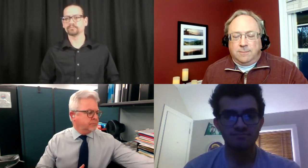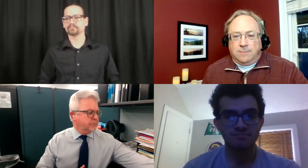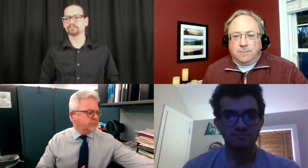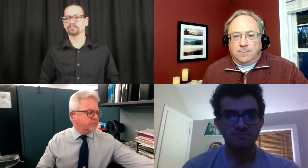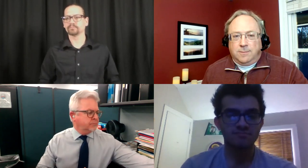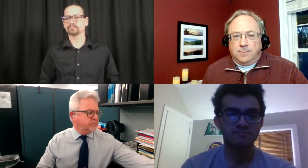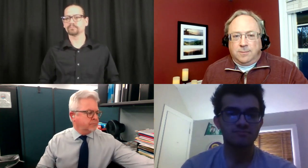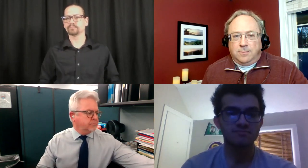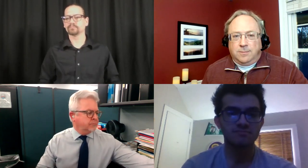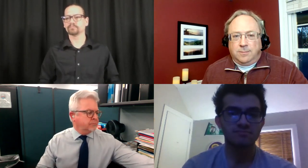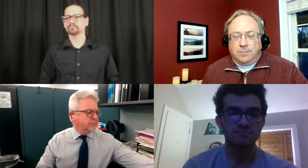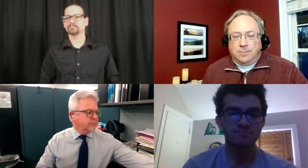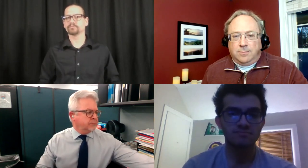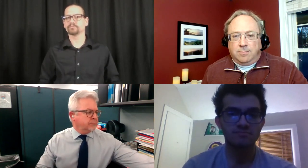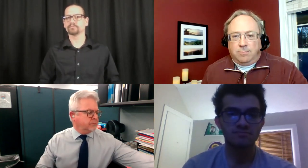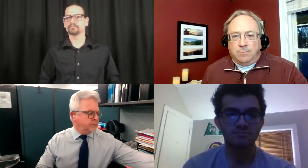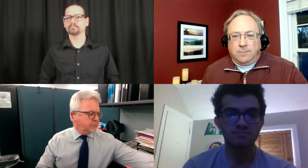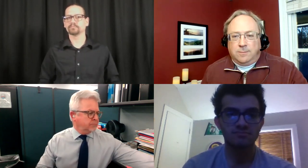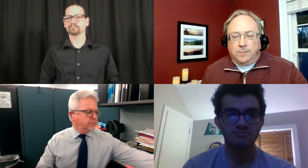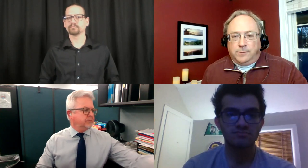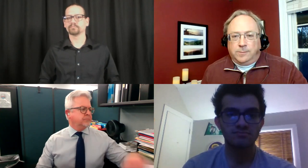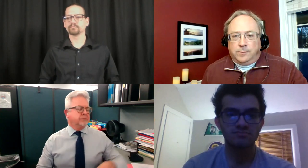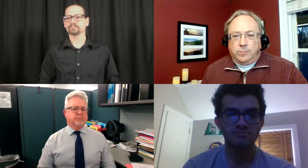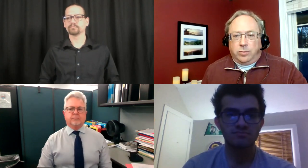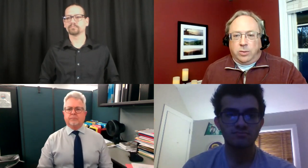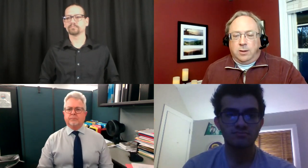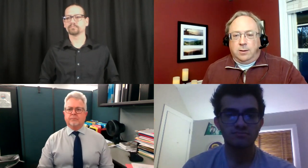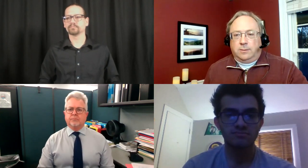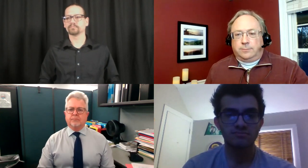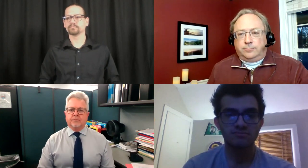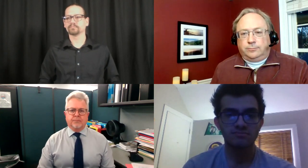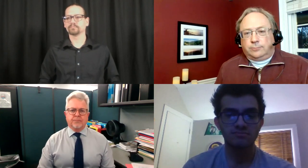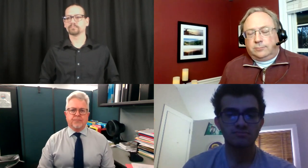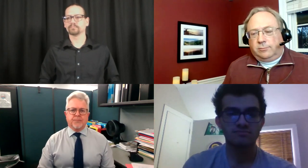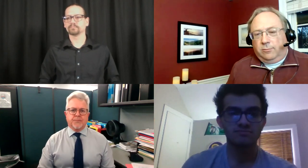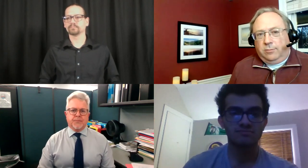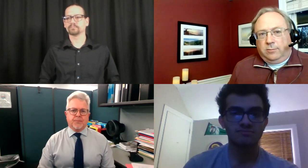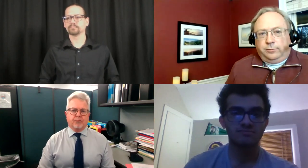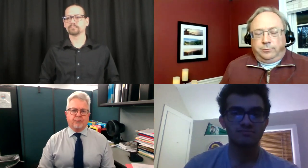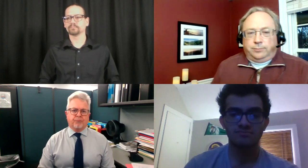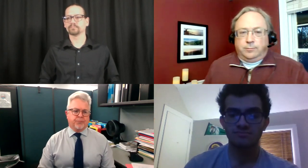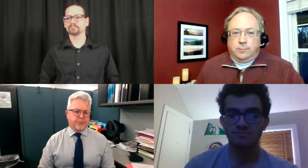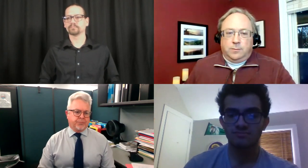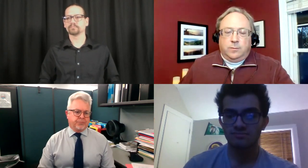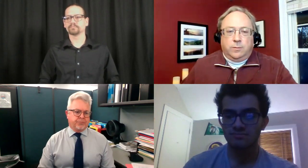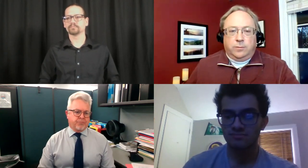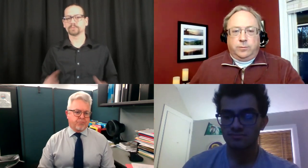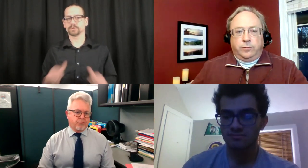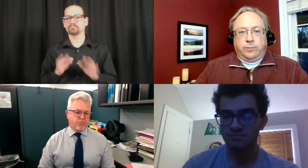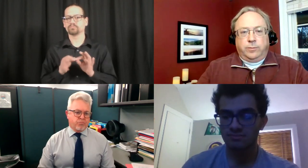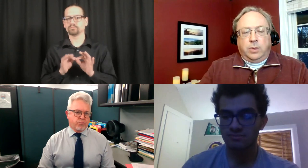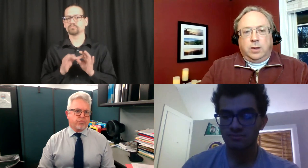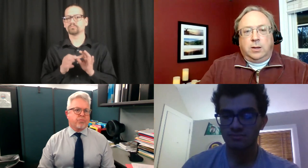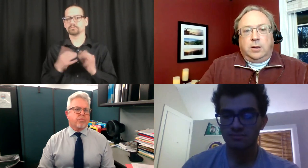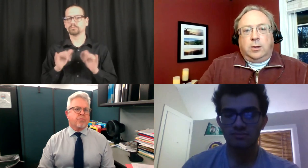they did get the vaccine? So in other words, they can still get it, they're still protected, but the side effects will be less. Would that be fair to